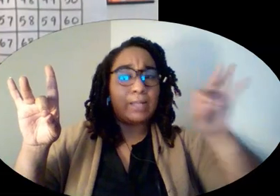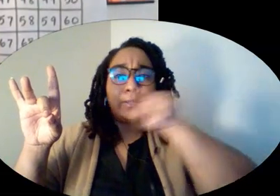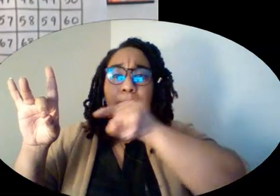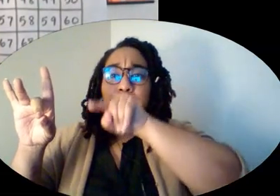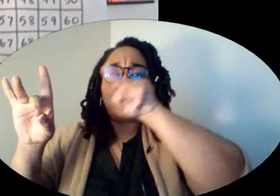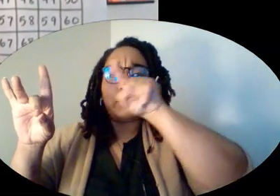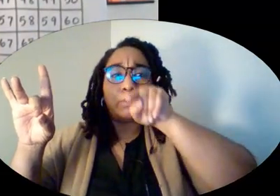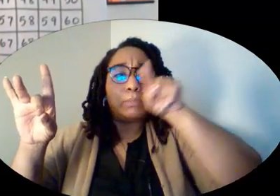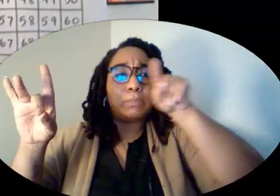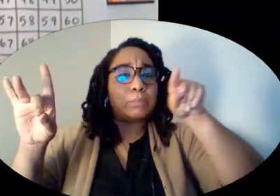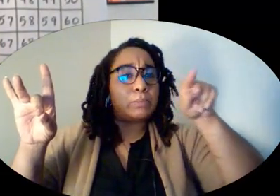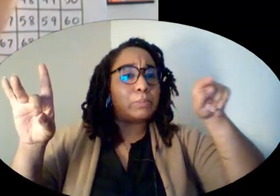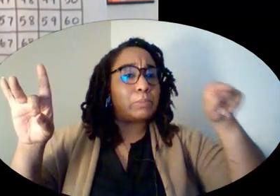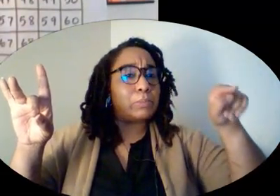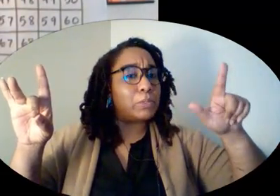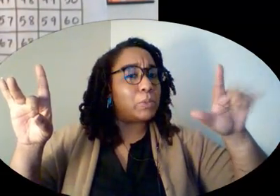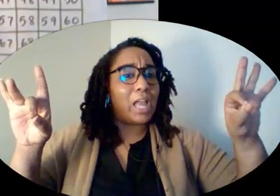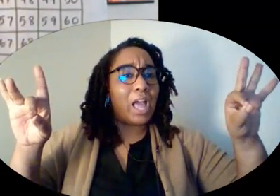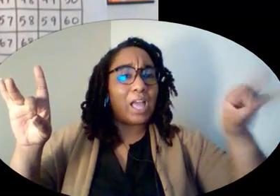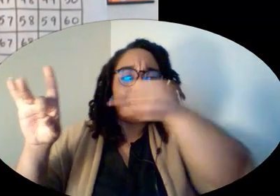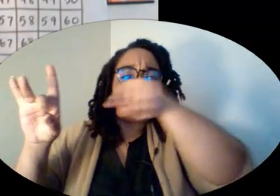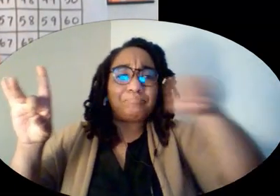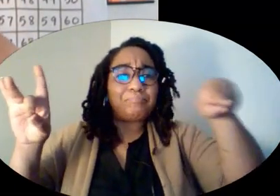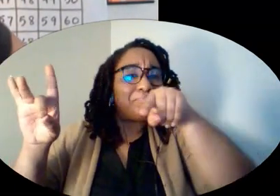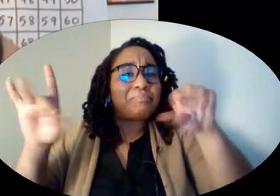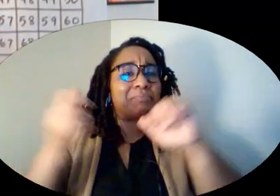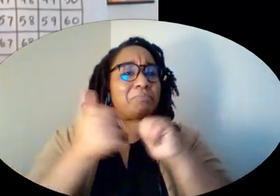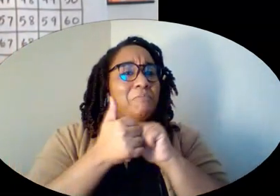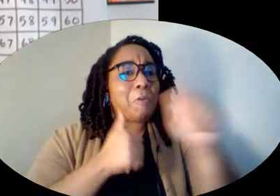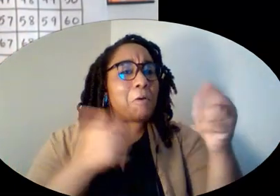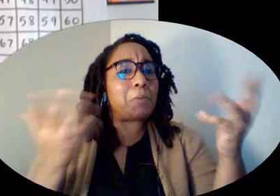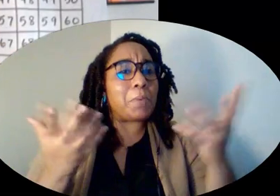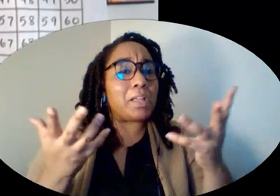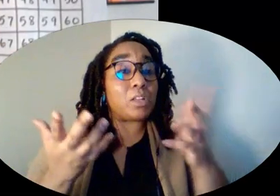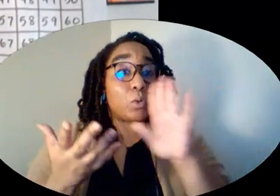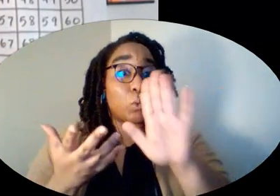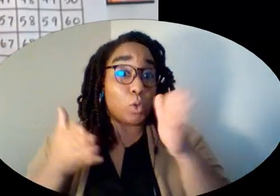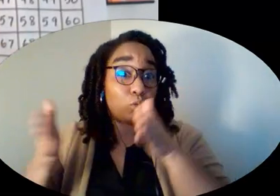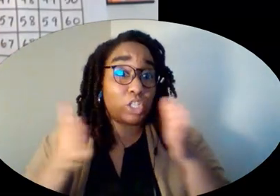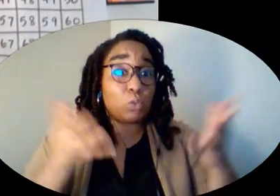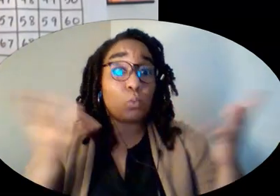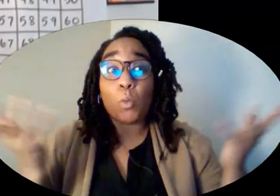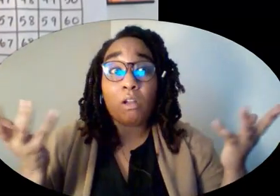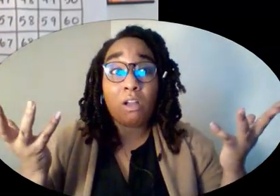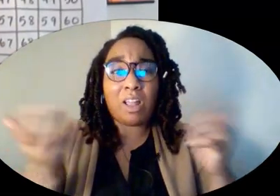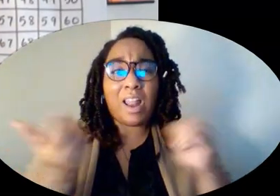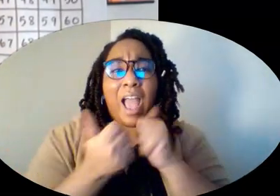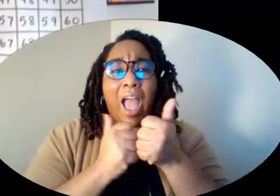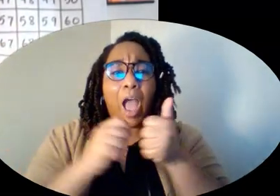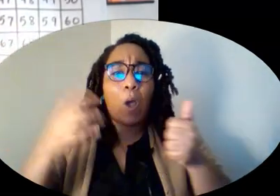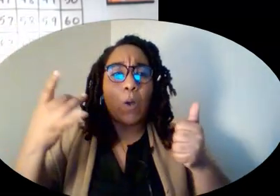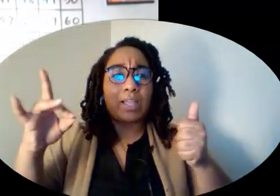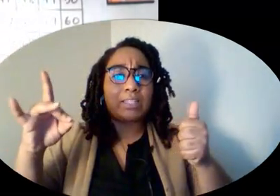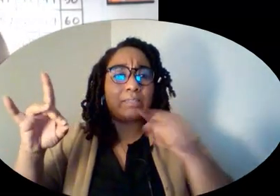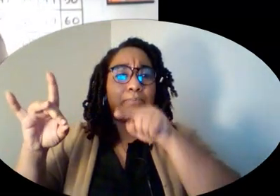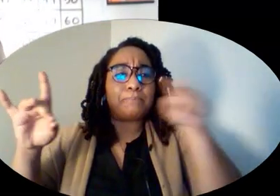it is from there to there. All right. So what was your strategy? How many of you counted